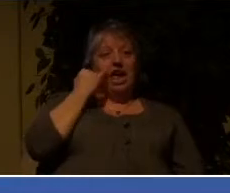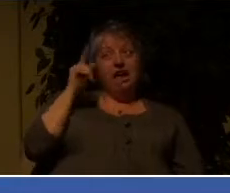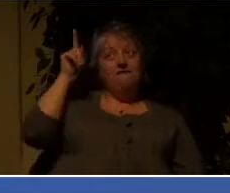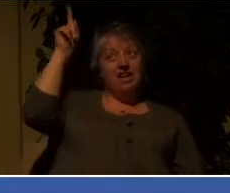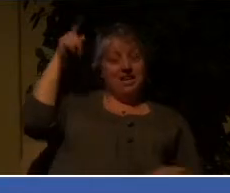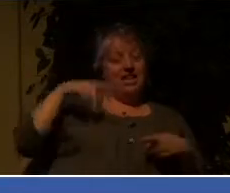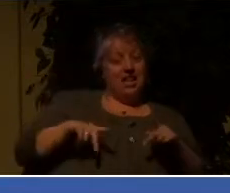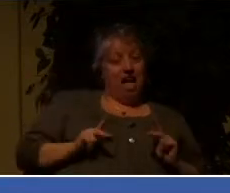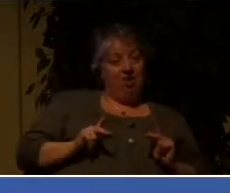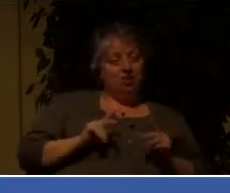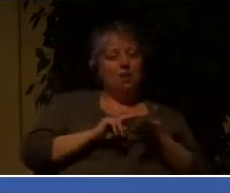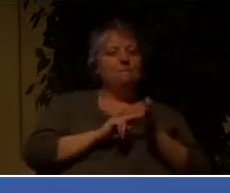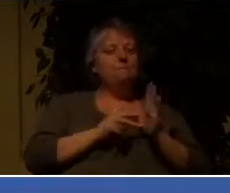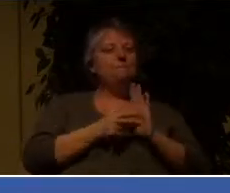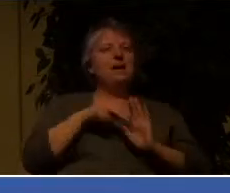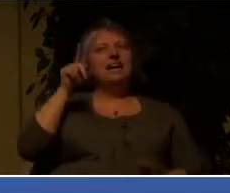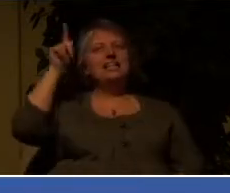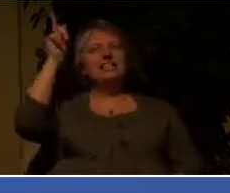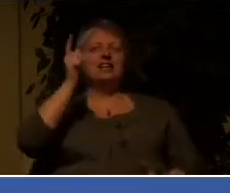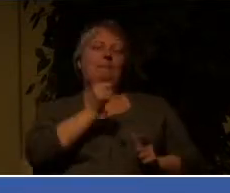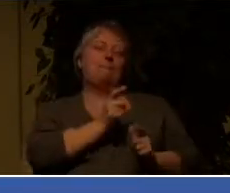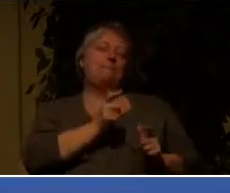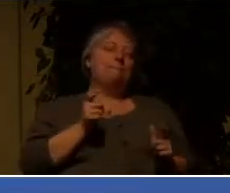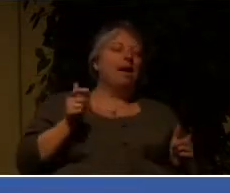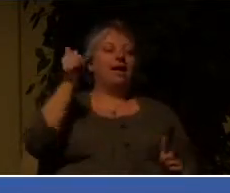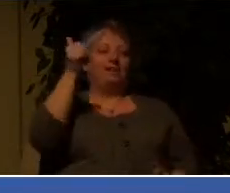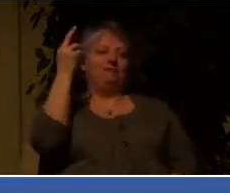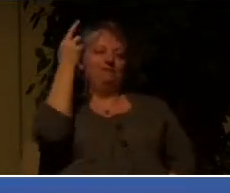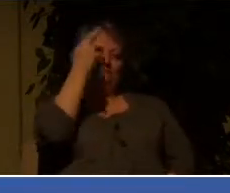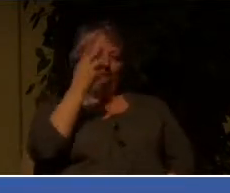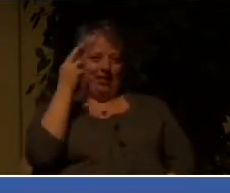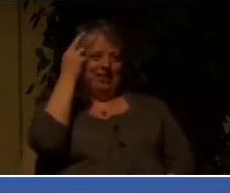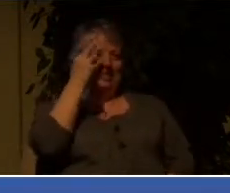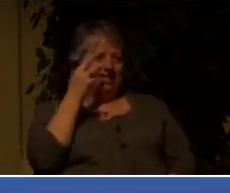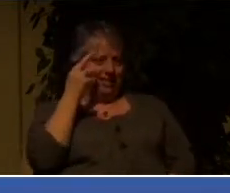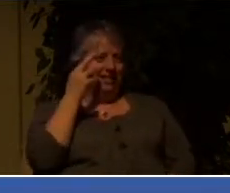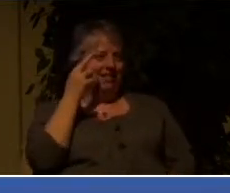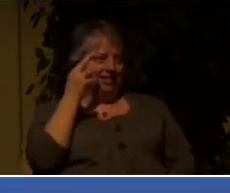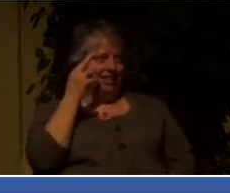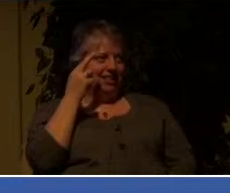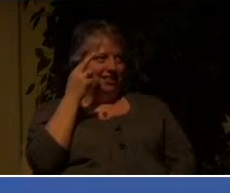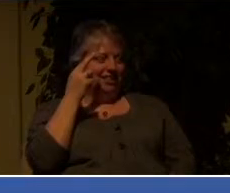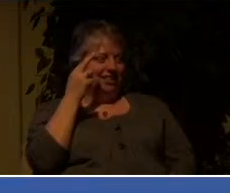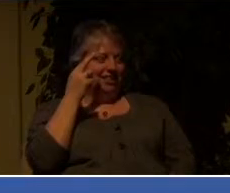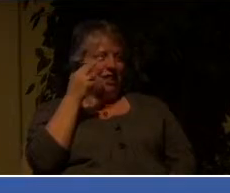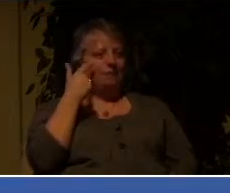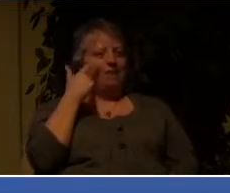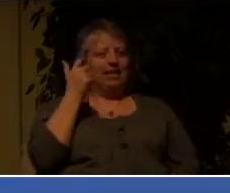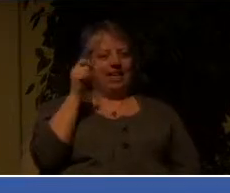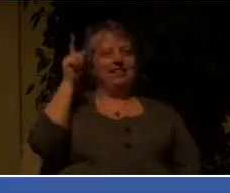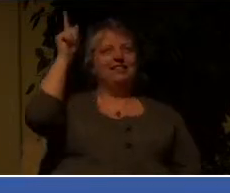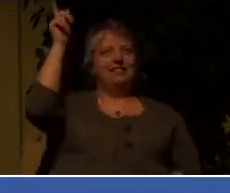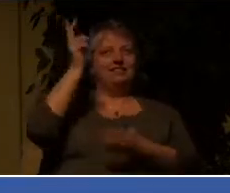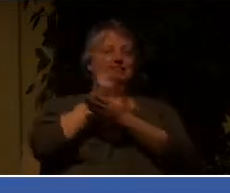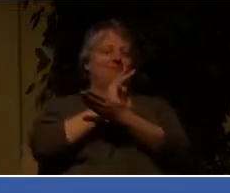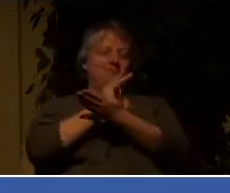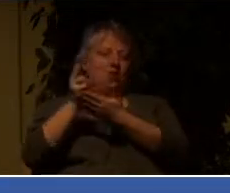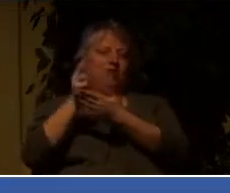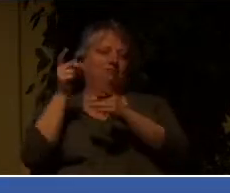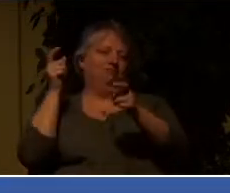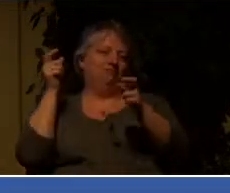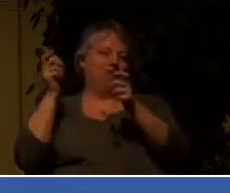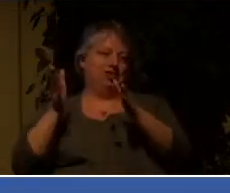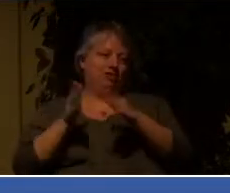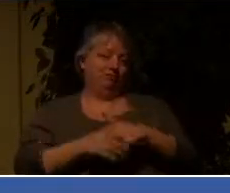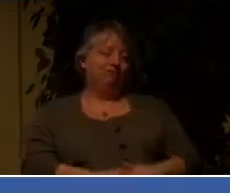redemptive purposes in store for us on account of his sovereignty. Now listen to how Jesus